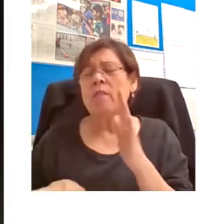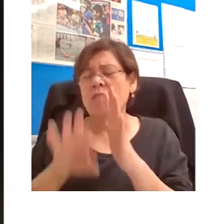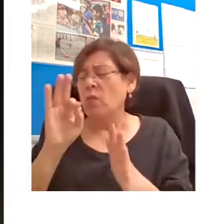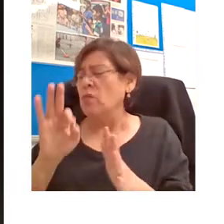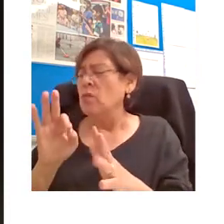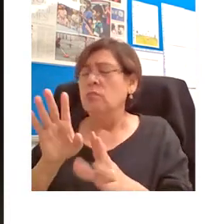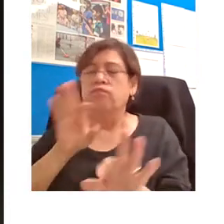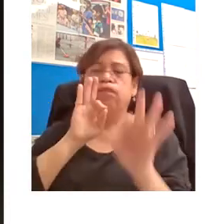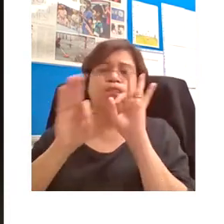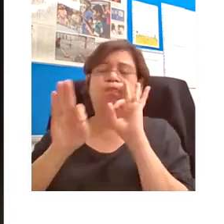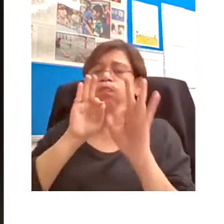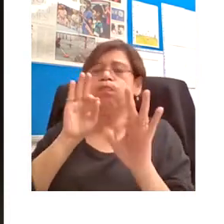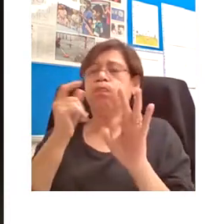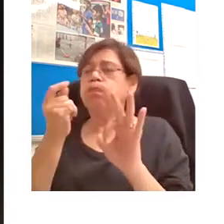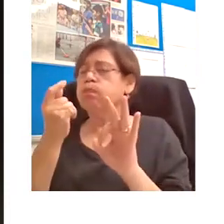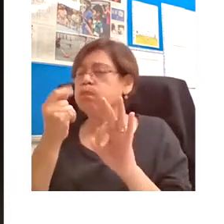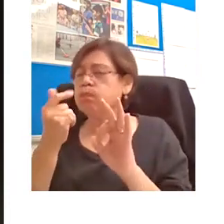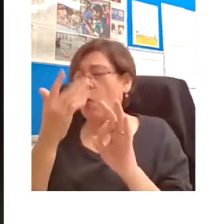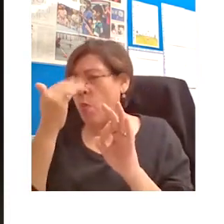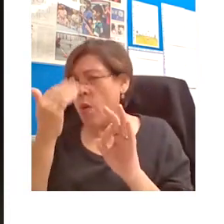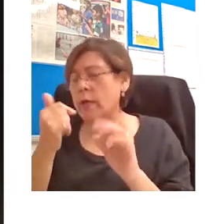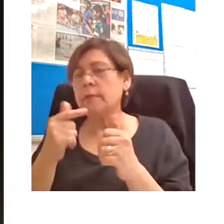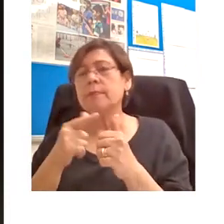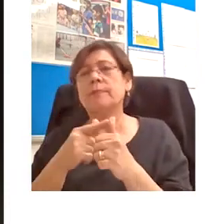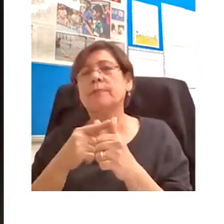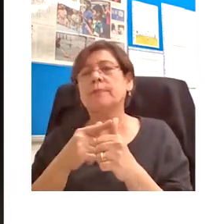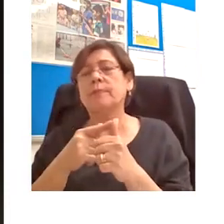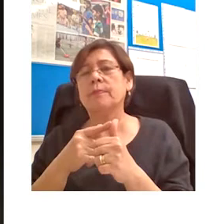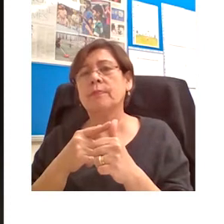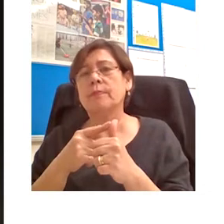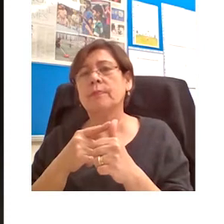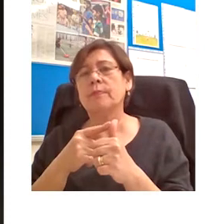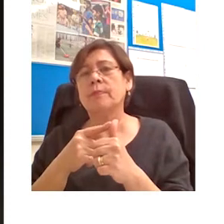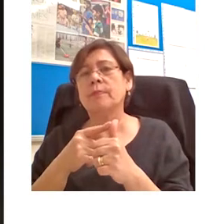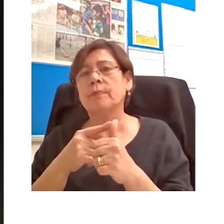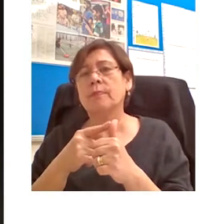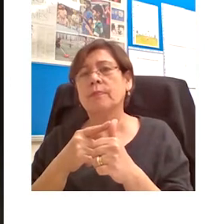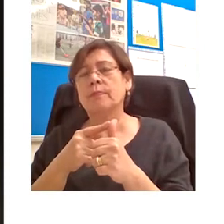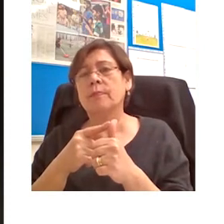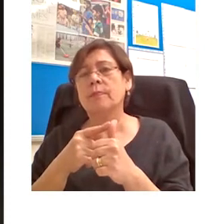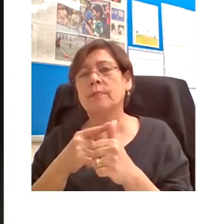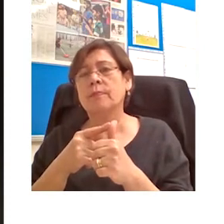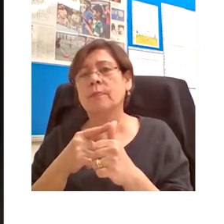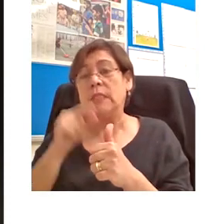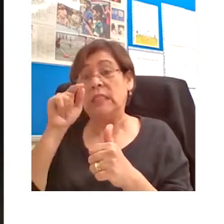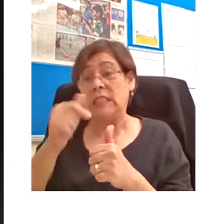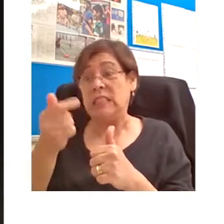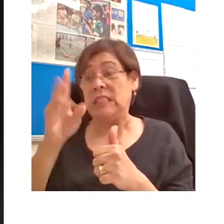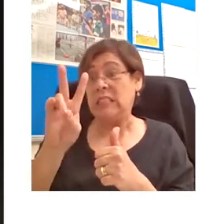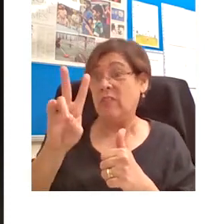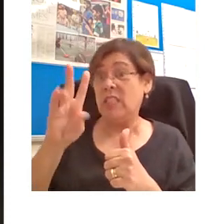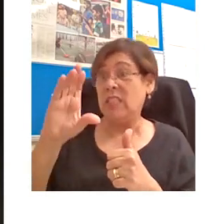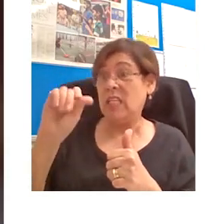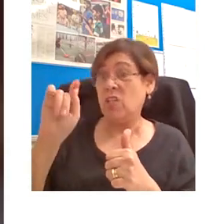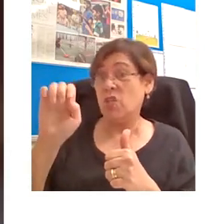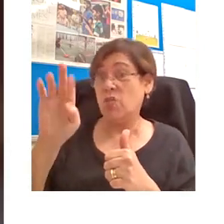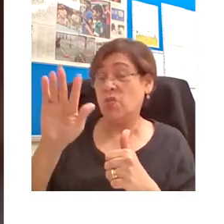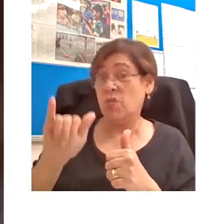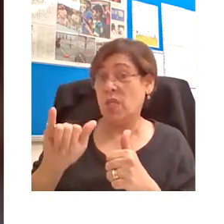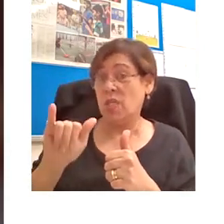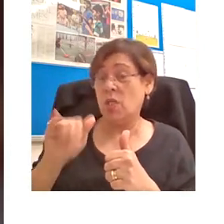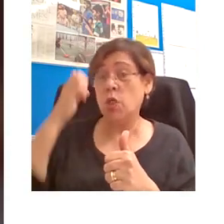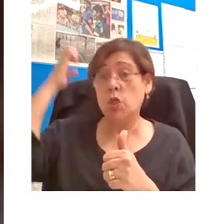for a number of reasons. Most fundamentally, perhaps, this period, the 17th century, is a period in which European